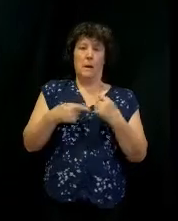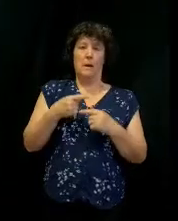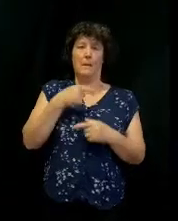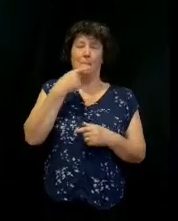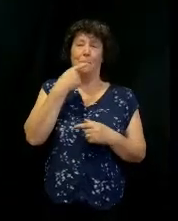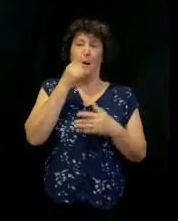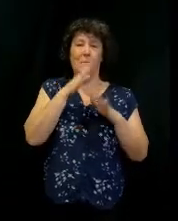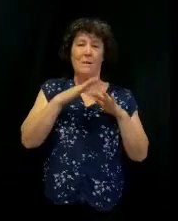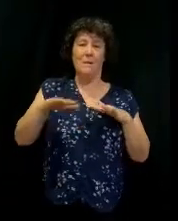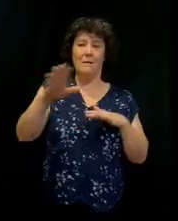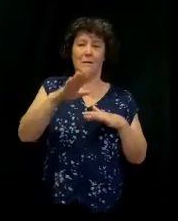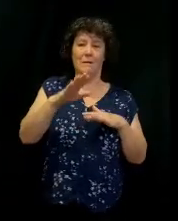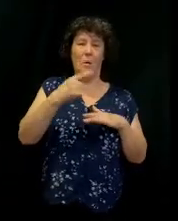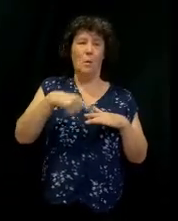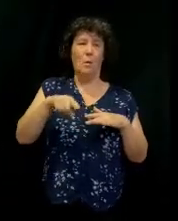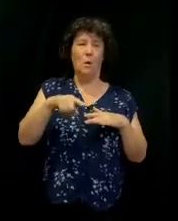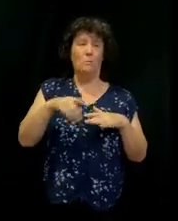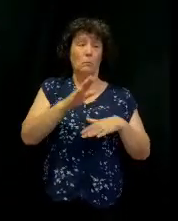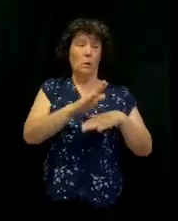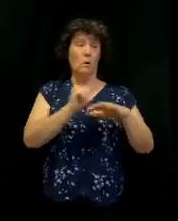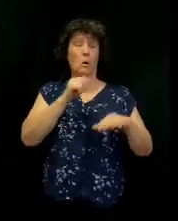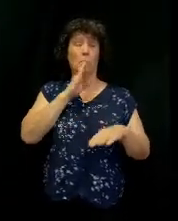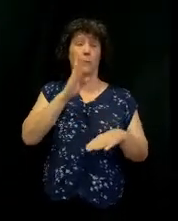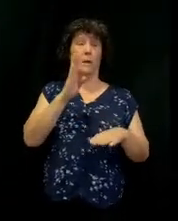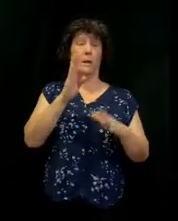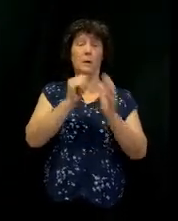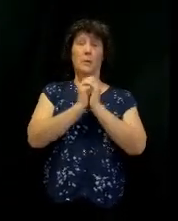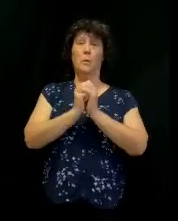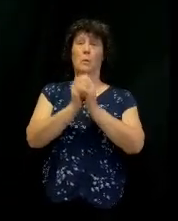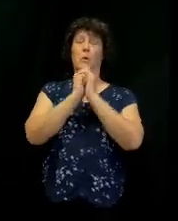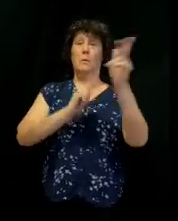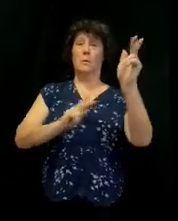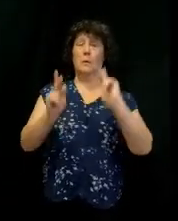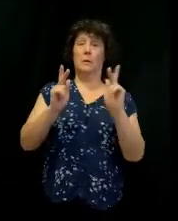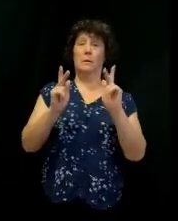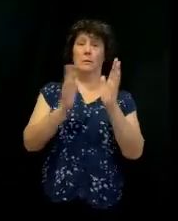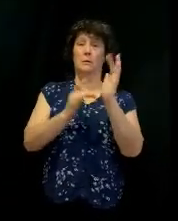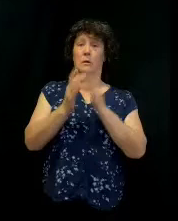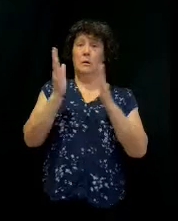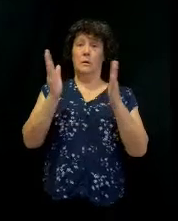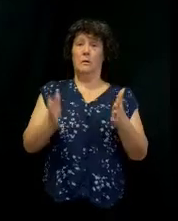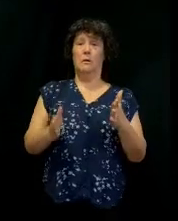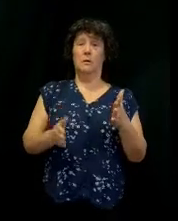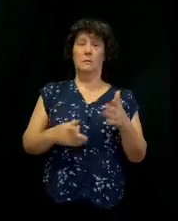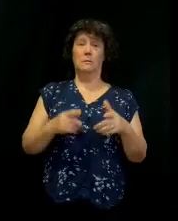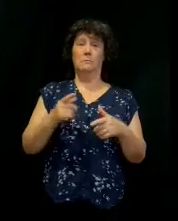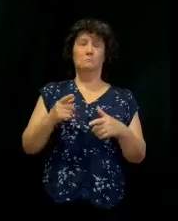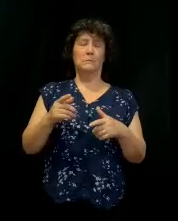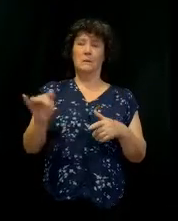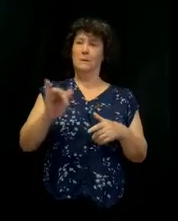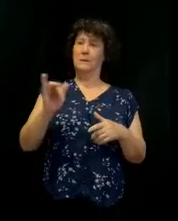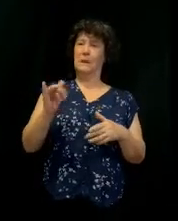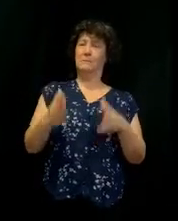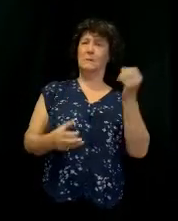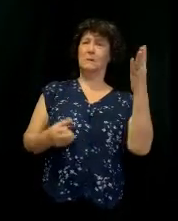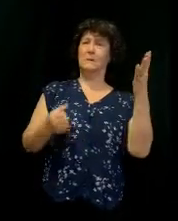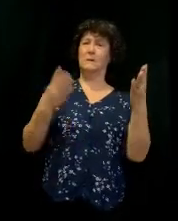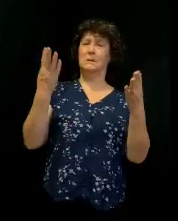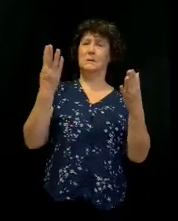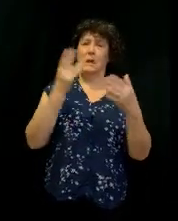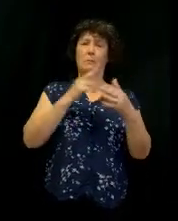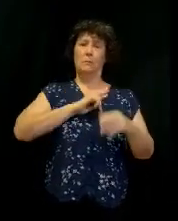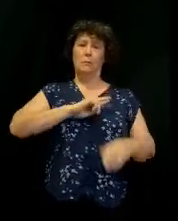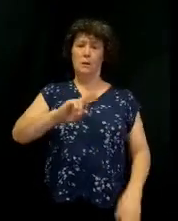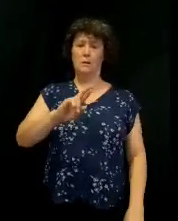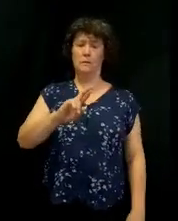We are called to be a singing people, a worshiping people. Christianity has been known as a singing religion. Supernatural things happen in